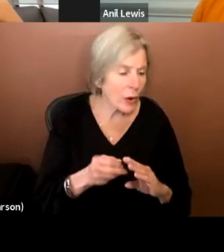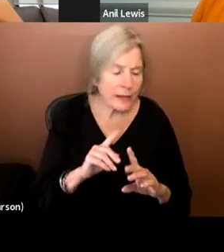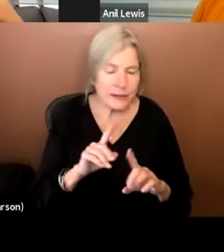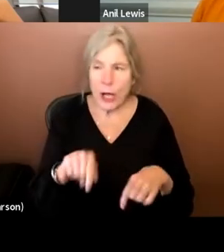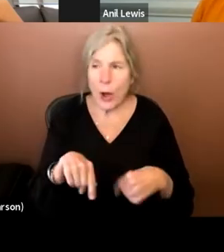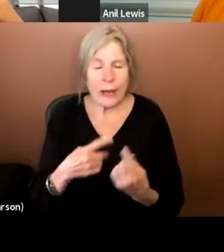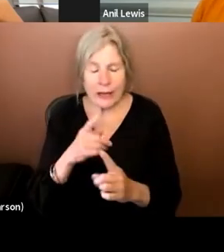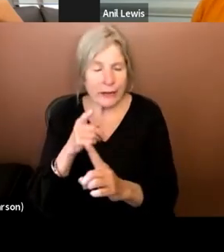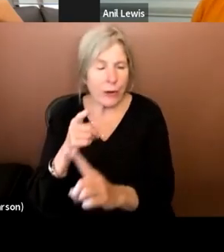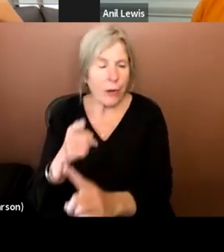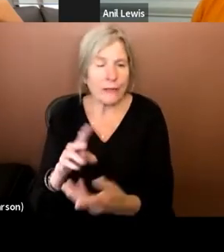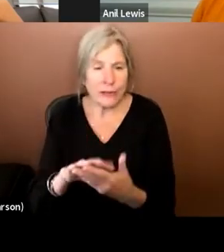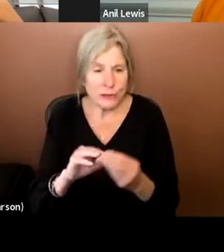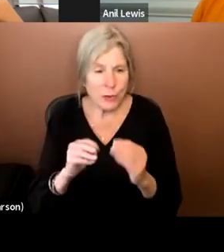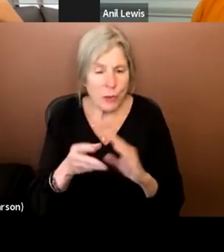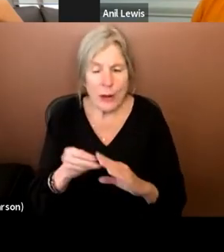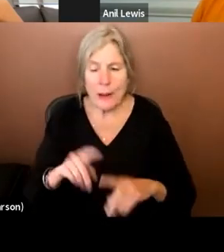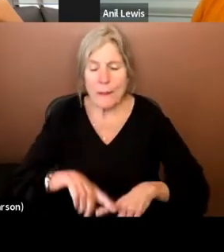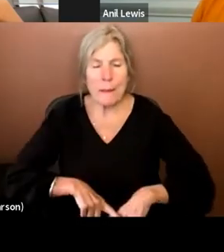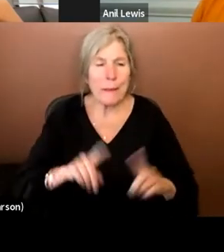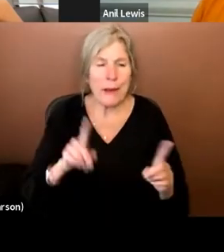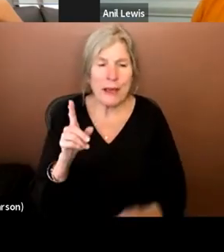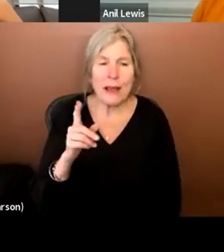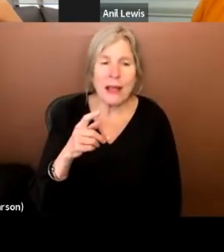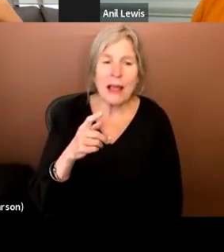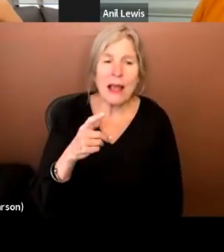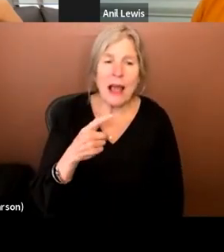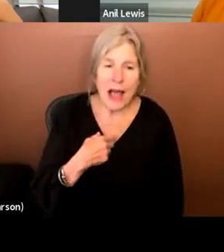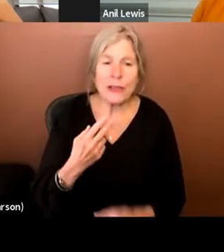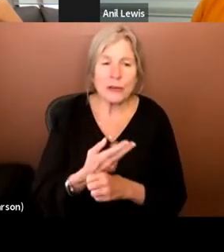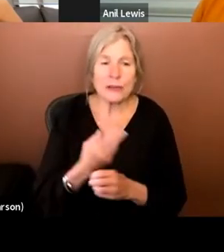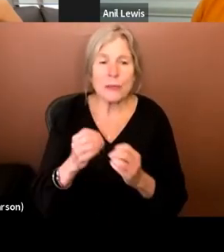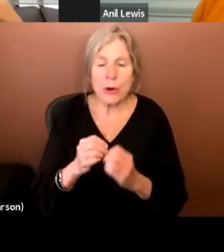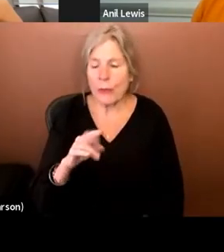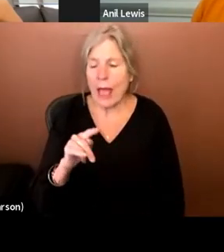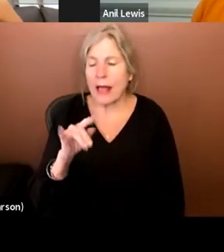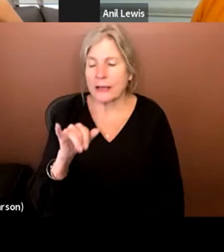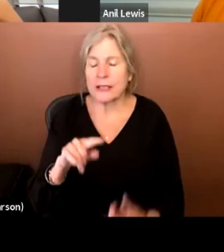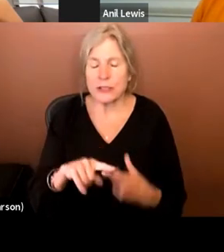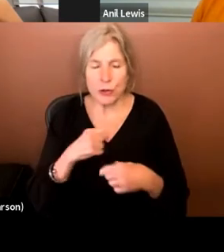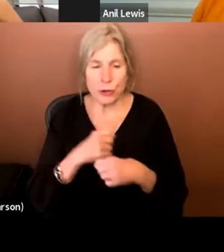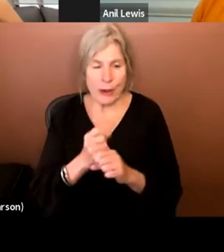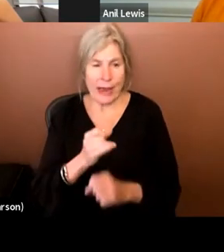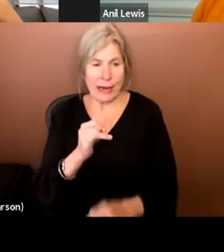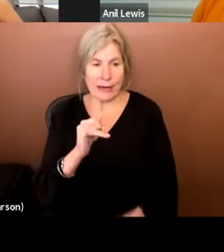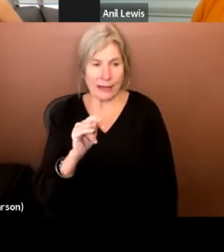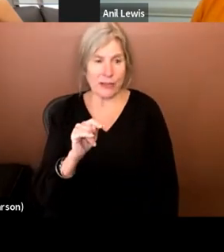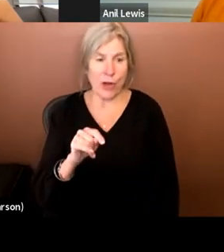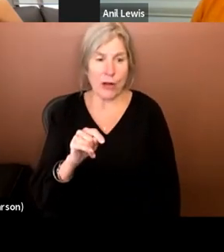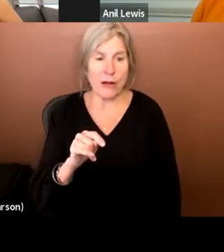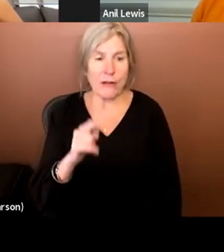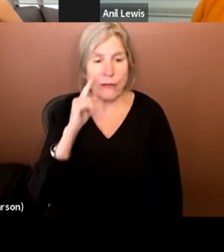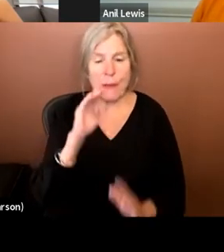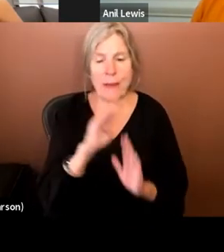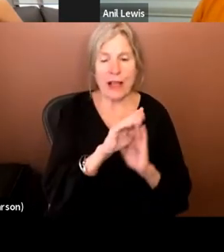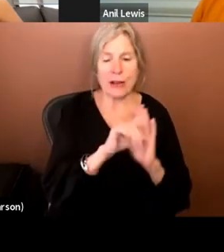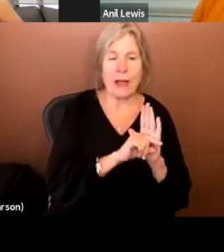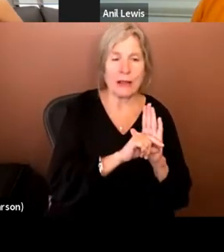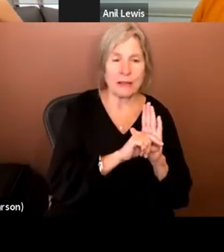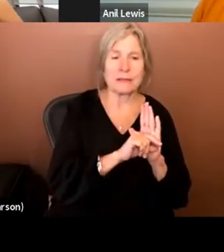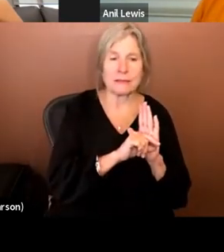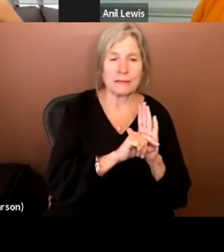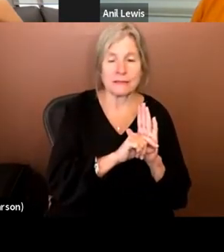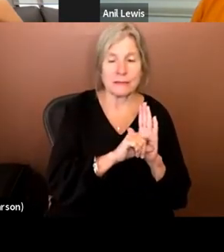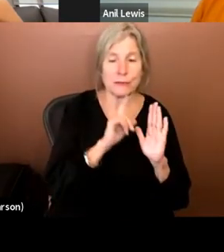And, uh, you know, uh, but there are, I use more reality to create that though, uh, for the background, but then, uh,